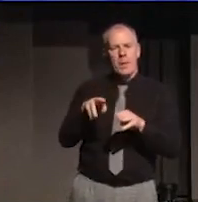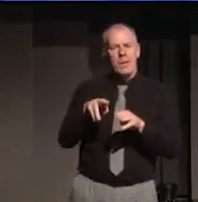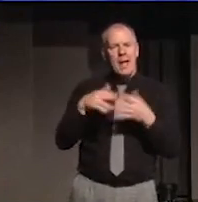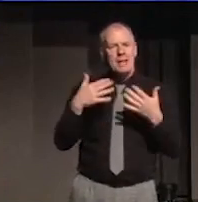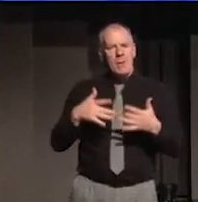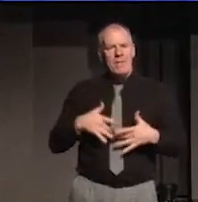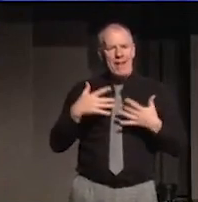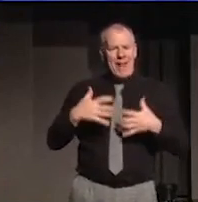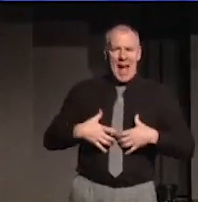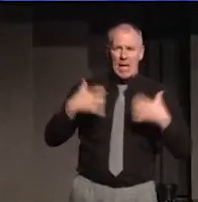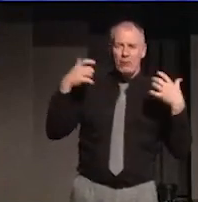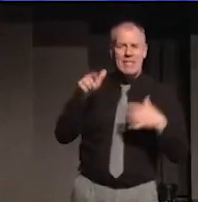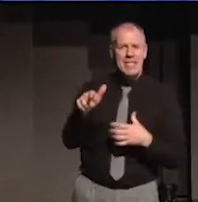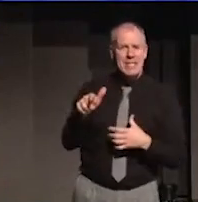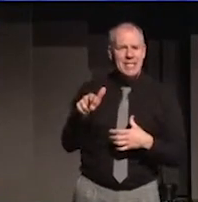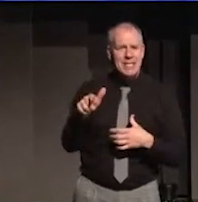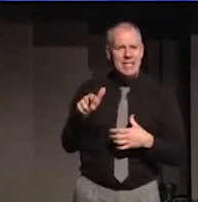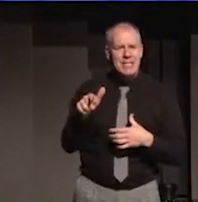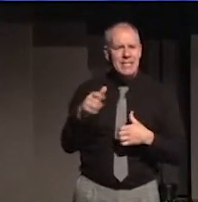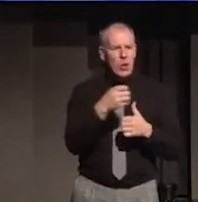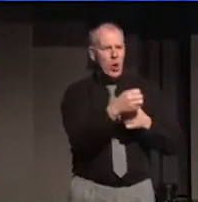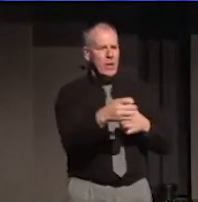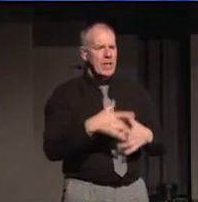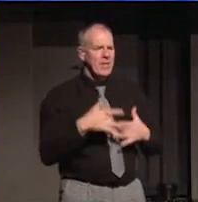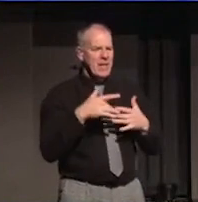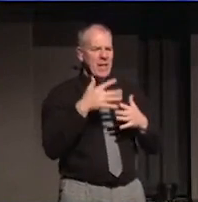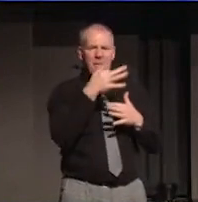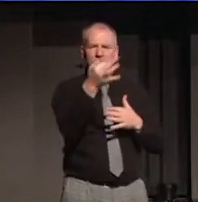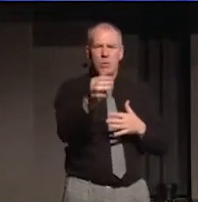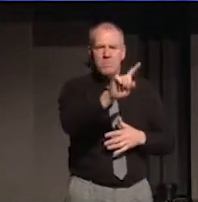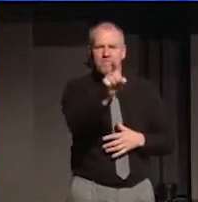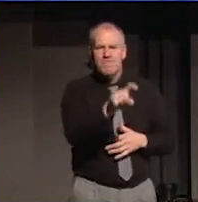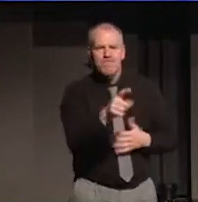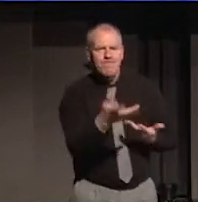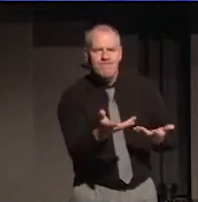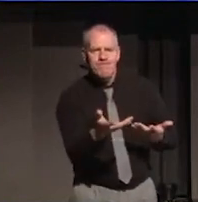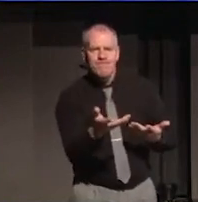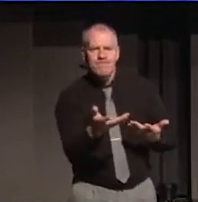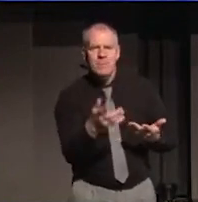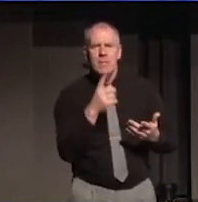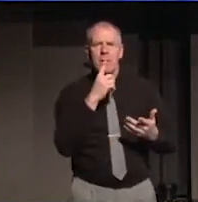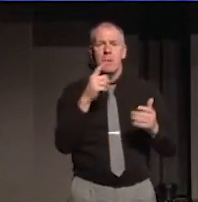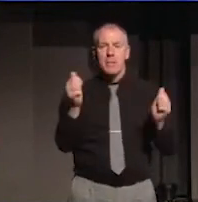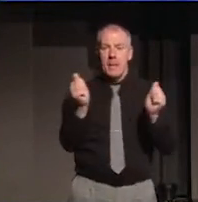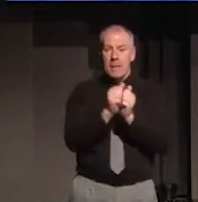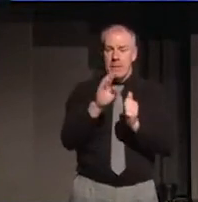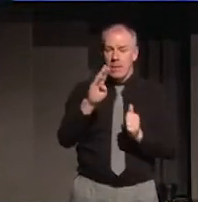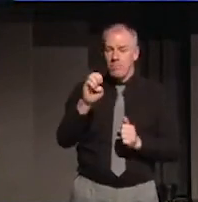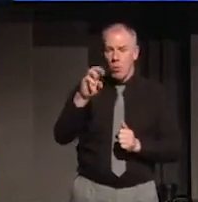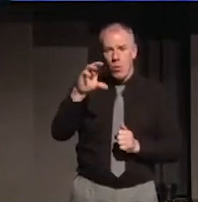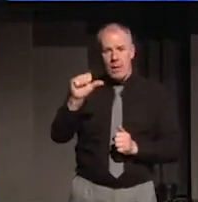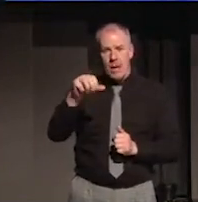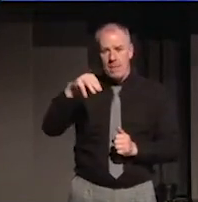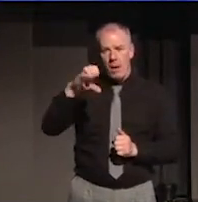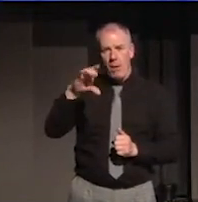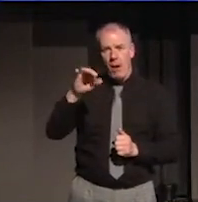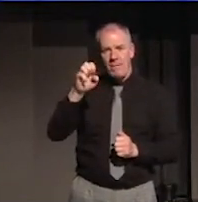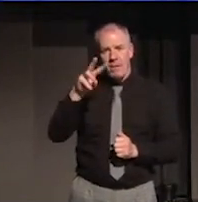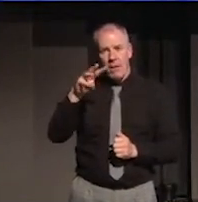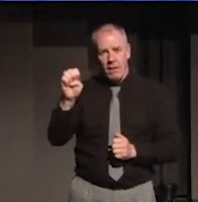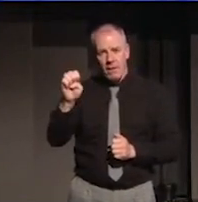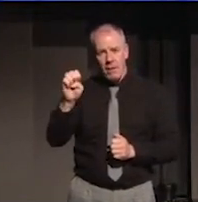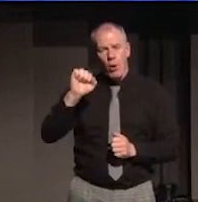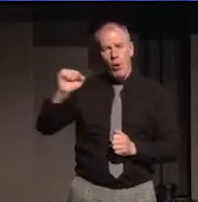currently feel angry, and where others feel that their future lies. But after meeting Bruna McConville, whose granny